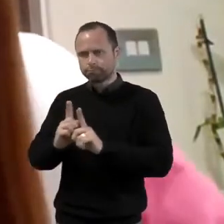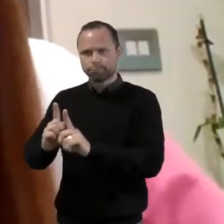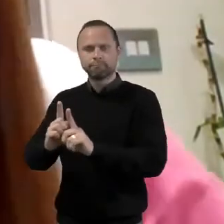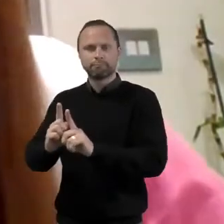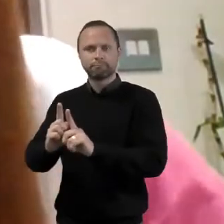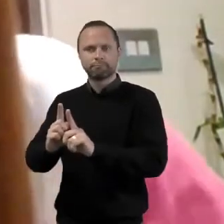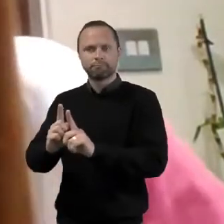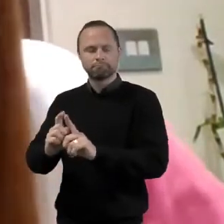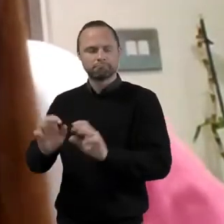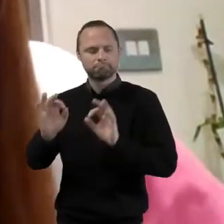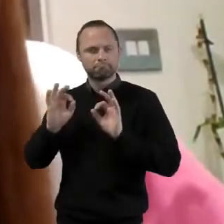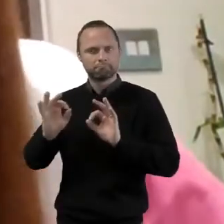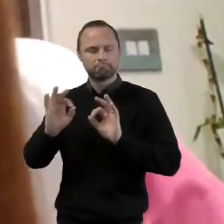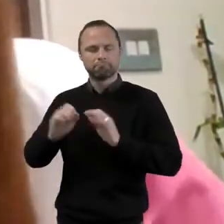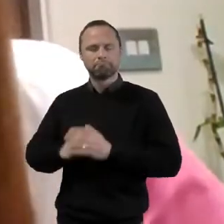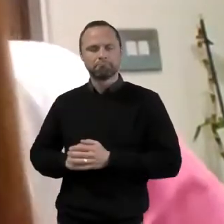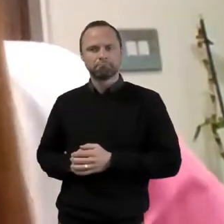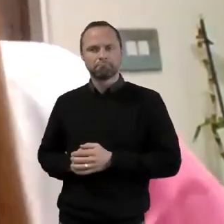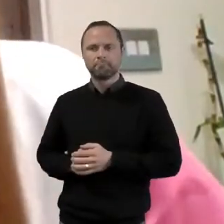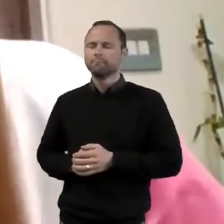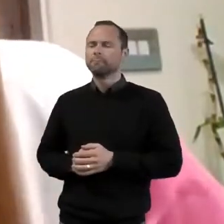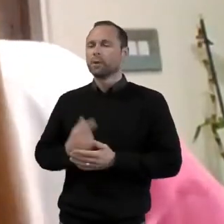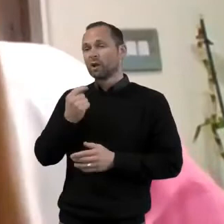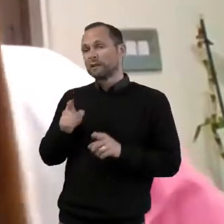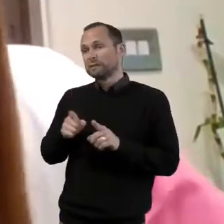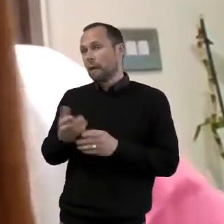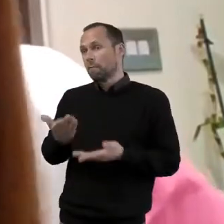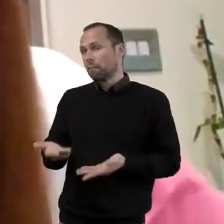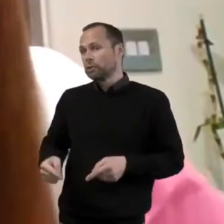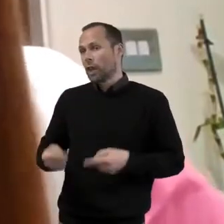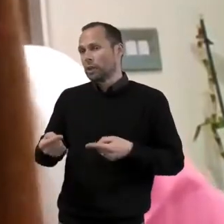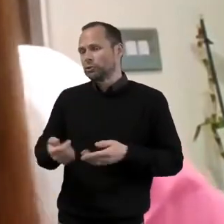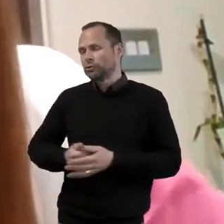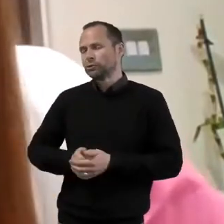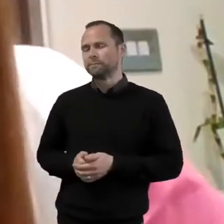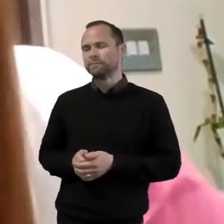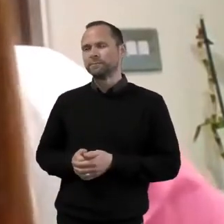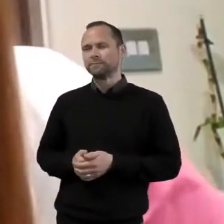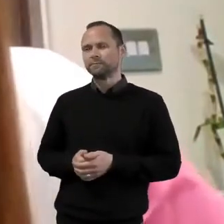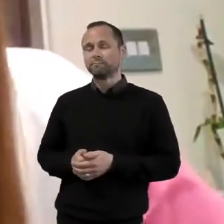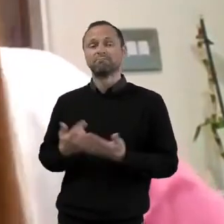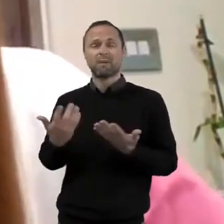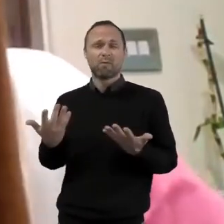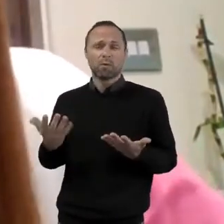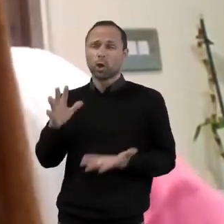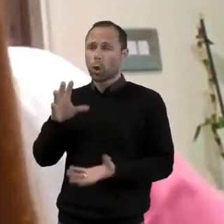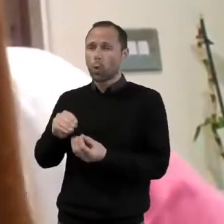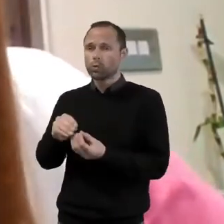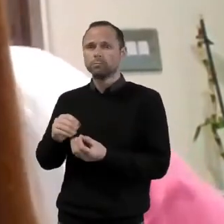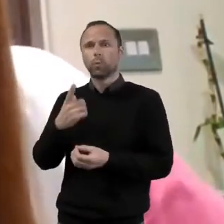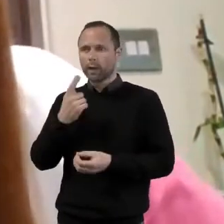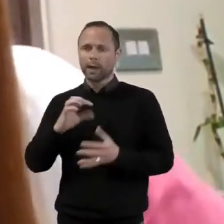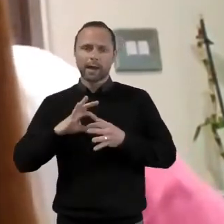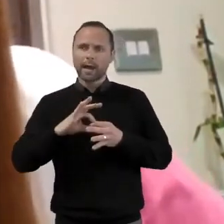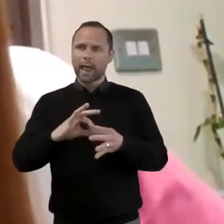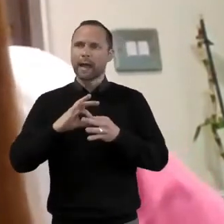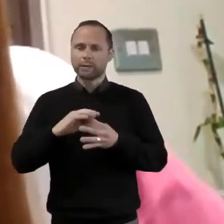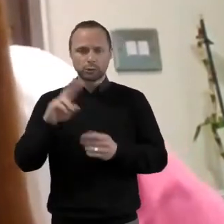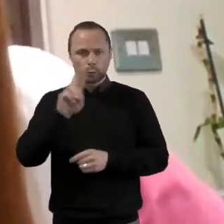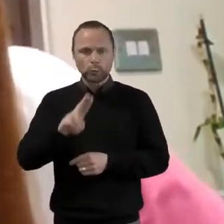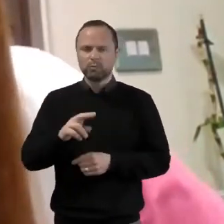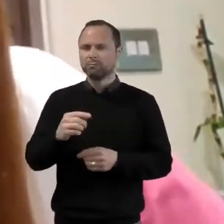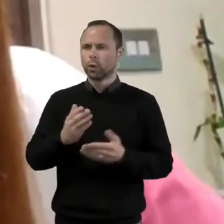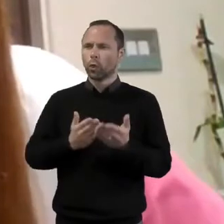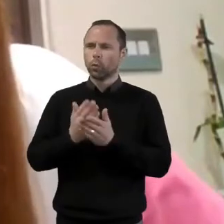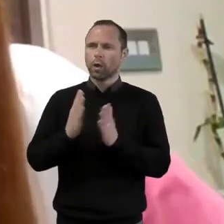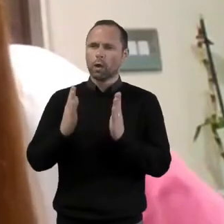So, in conclusion, of course we can connect with our schools in our classic approach of assemblies and